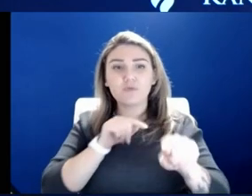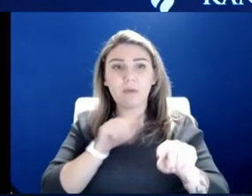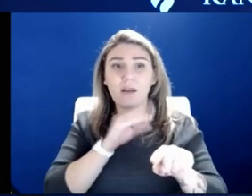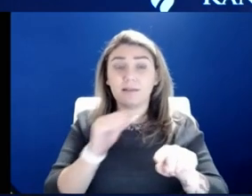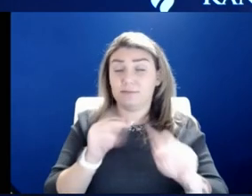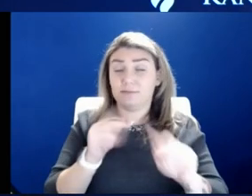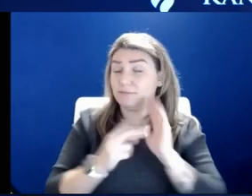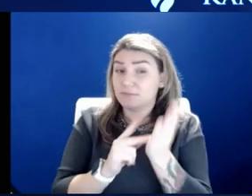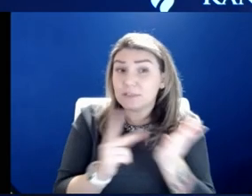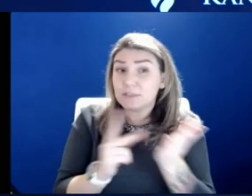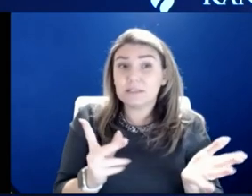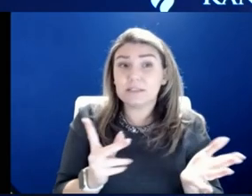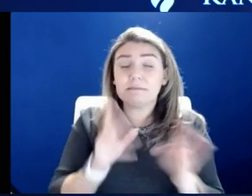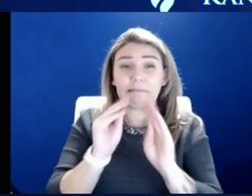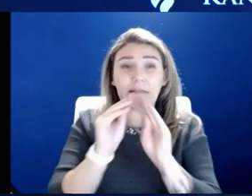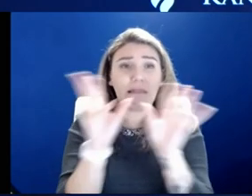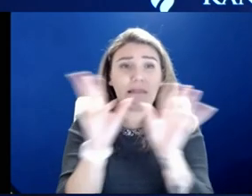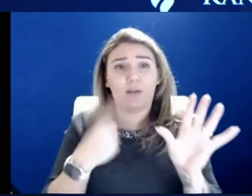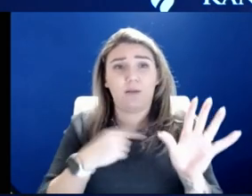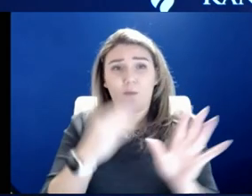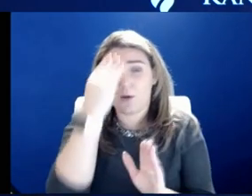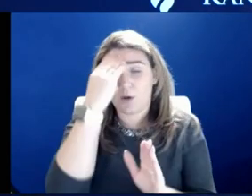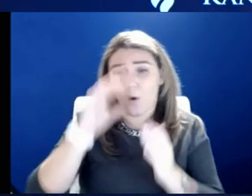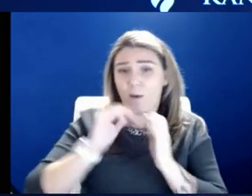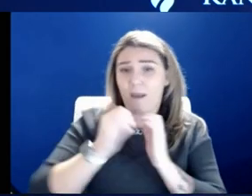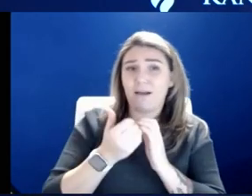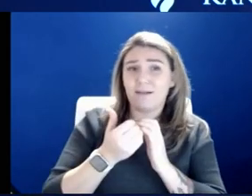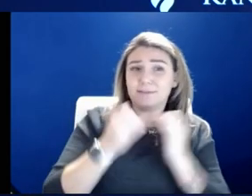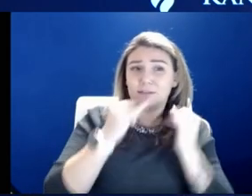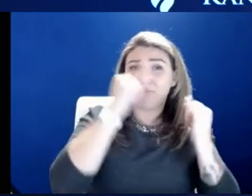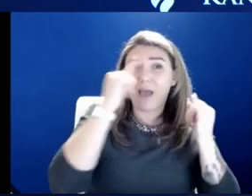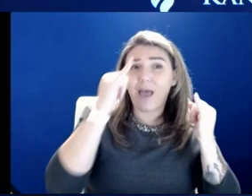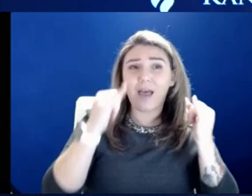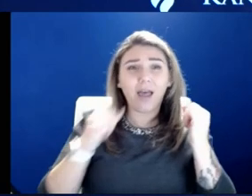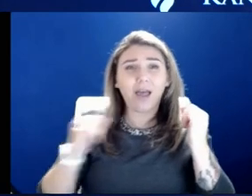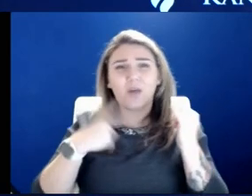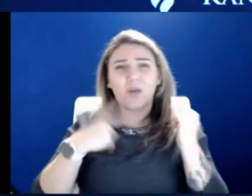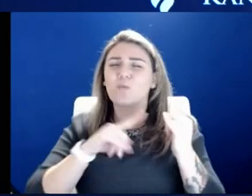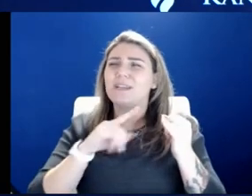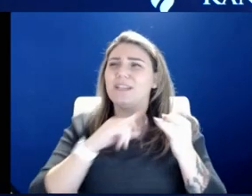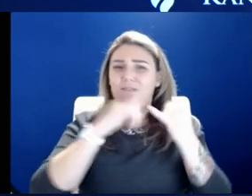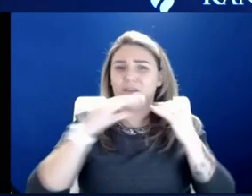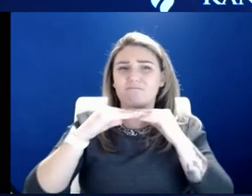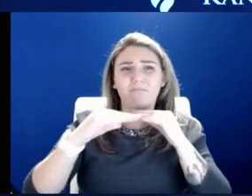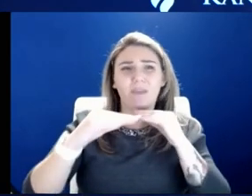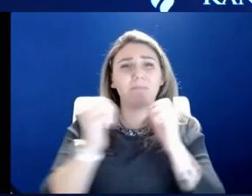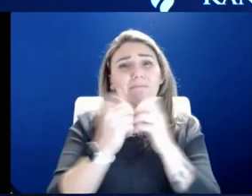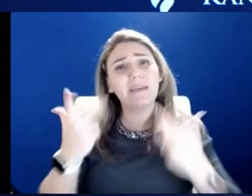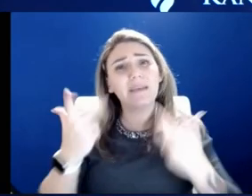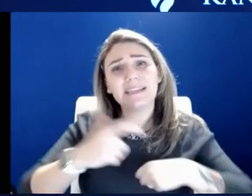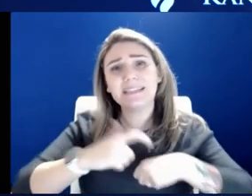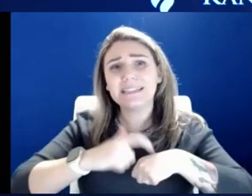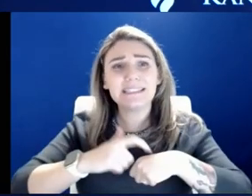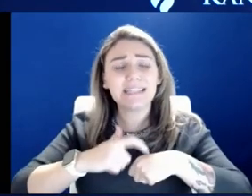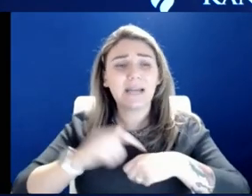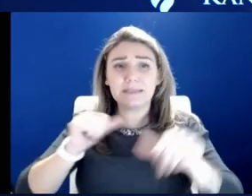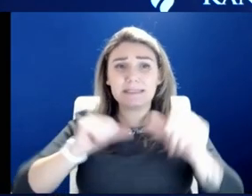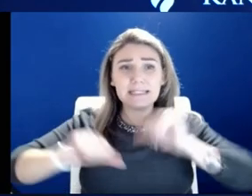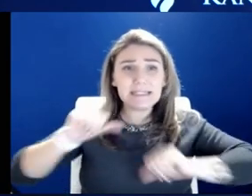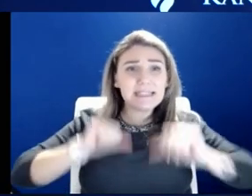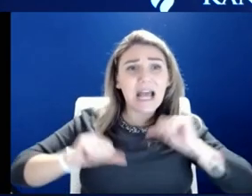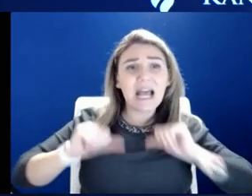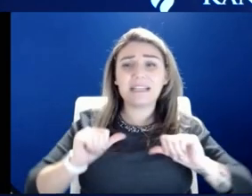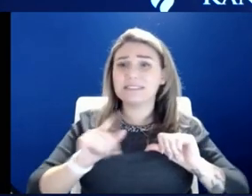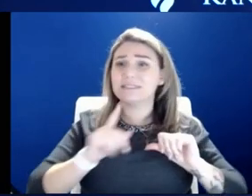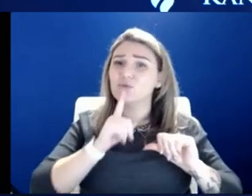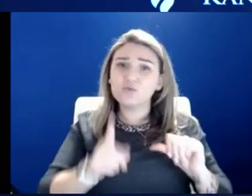very clearly, we know how to bend the curve. We have bent this curve multiple times. It is the science is real. The